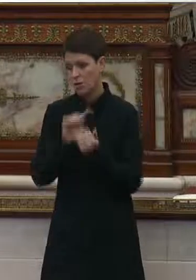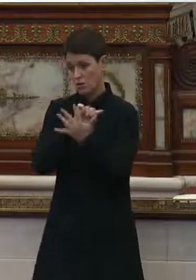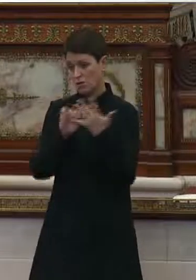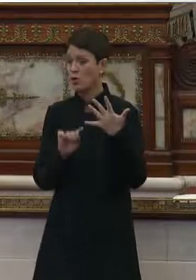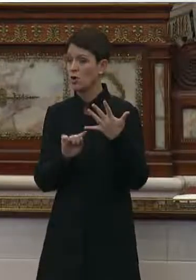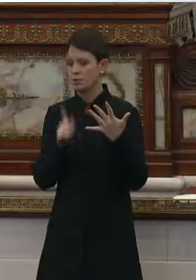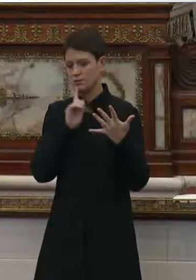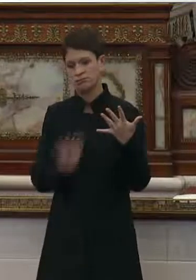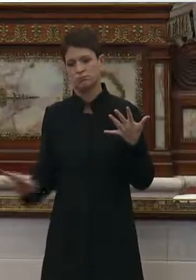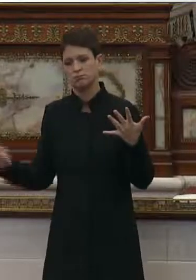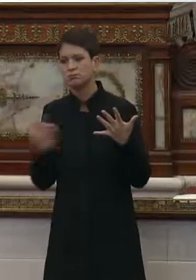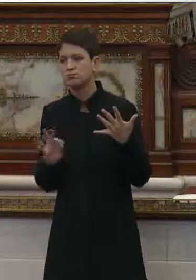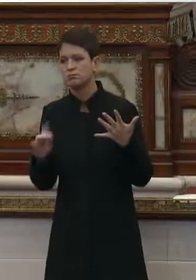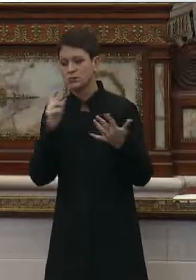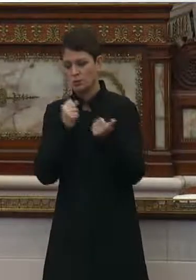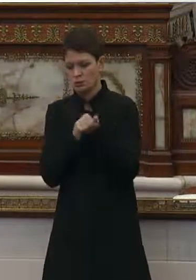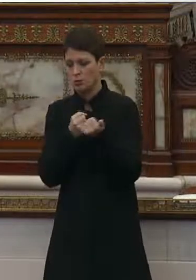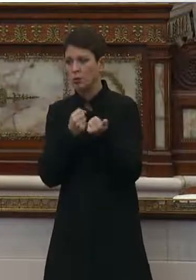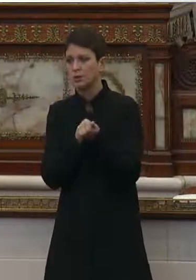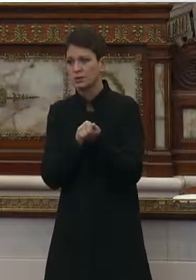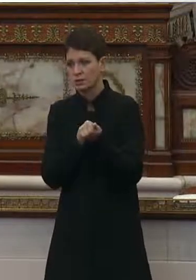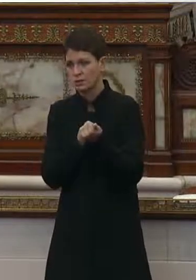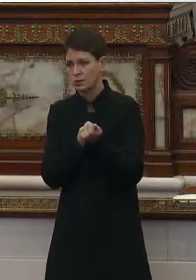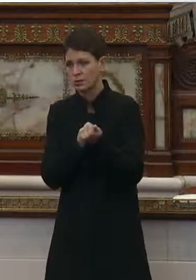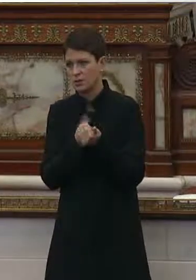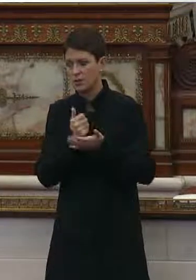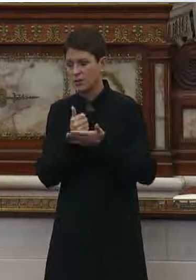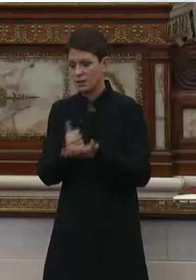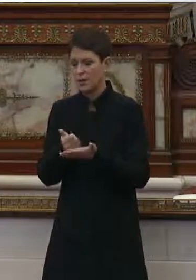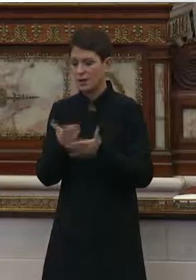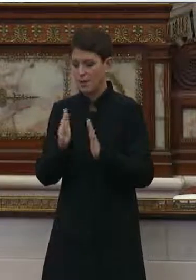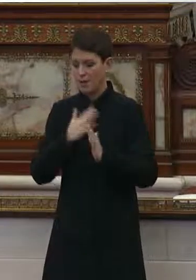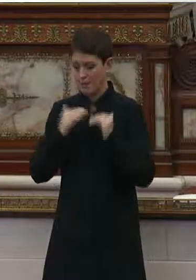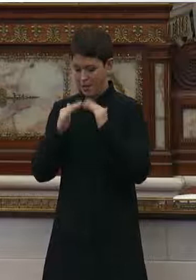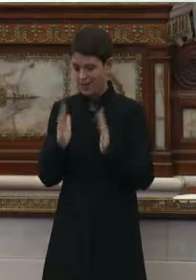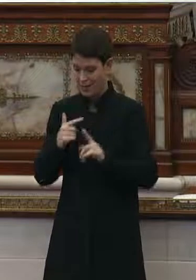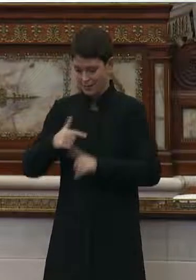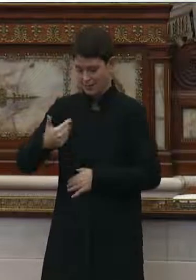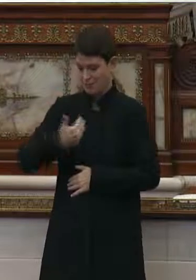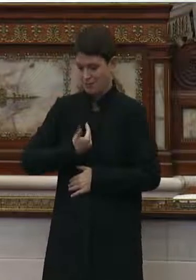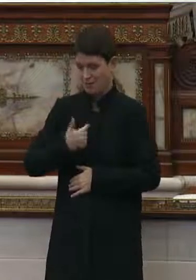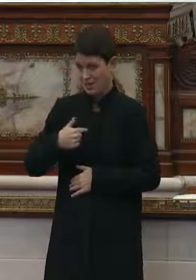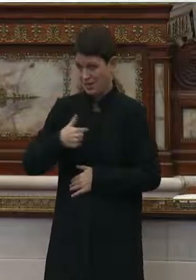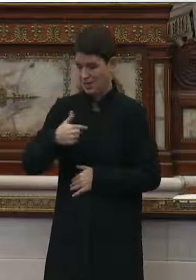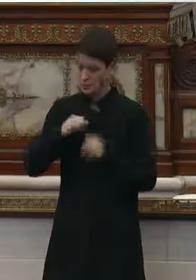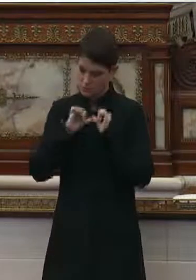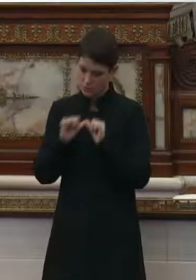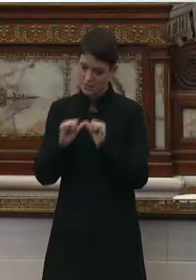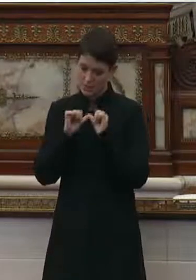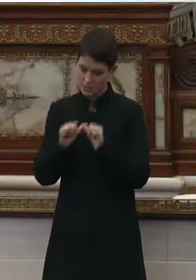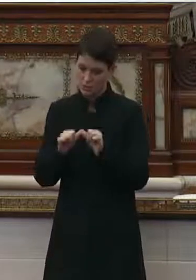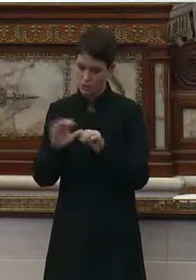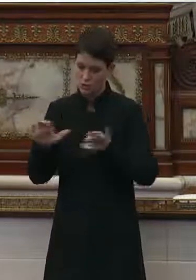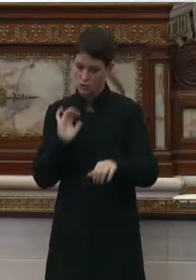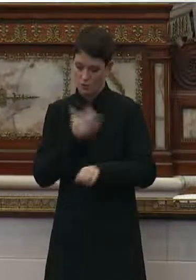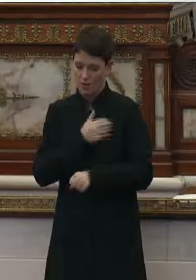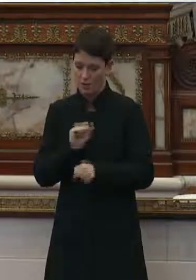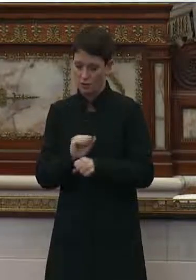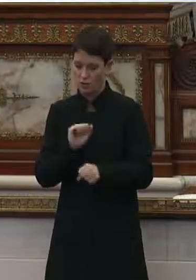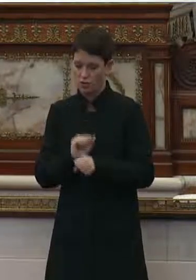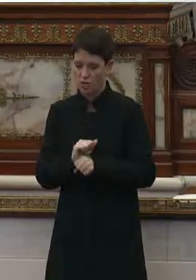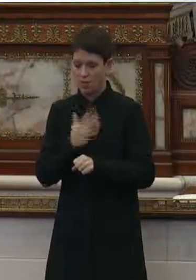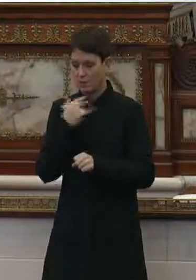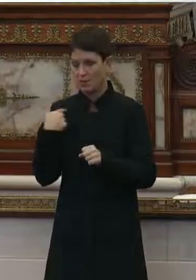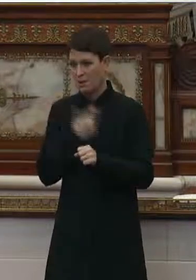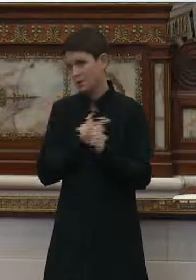are crucial support systems that allow my colleagues and I to continue doing our job to the